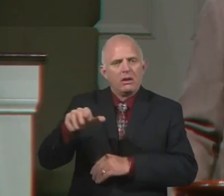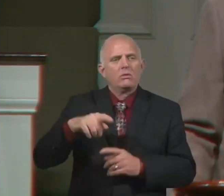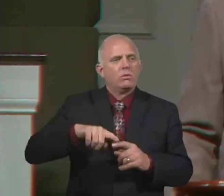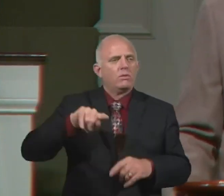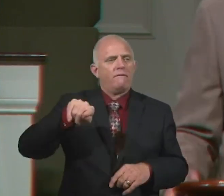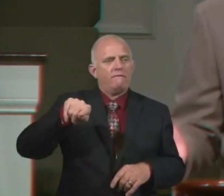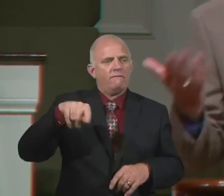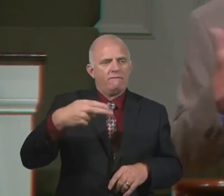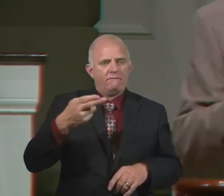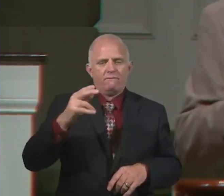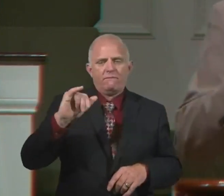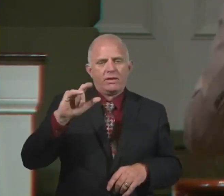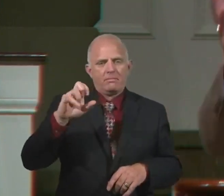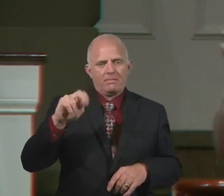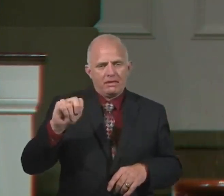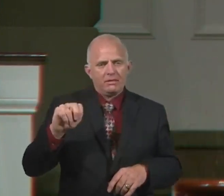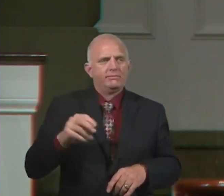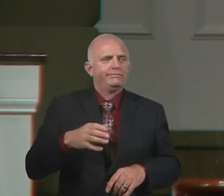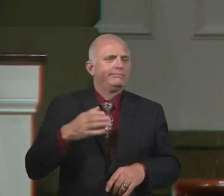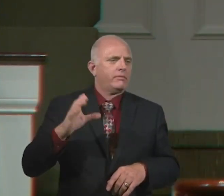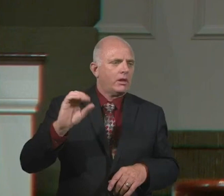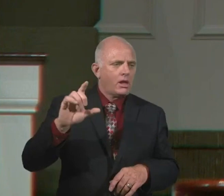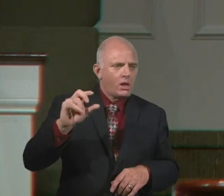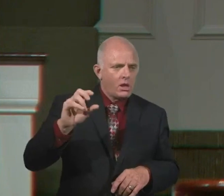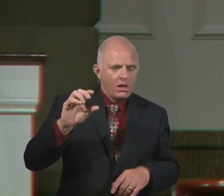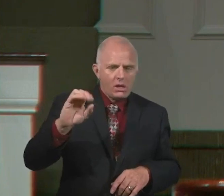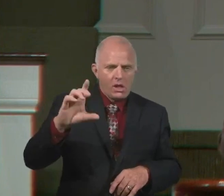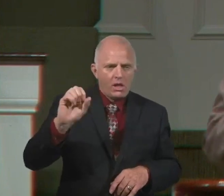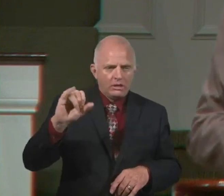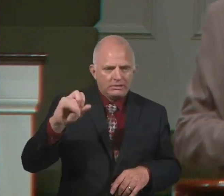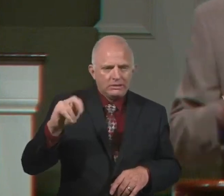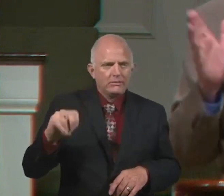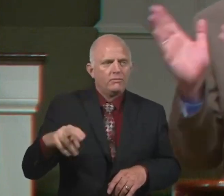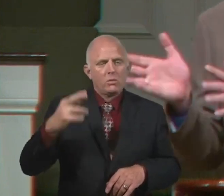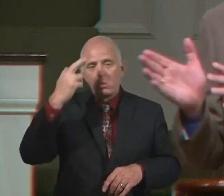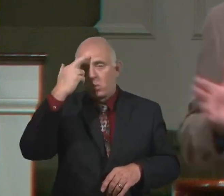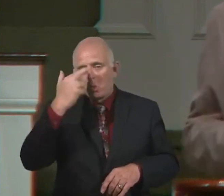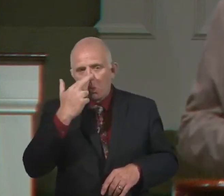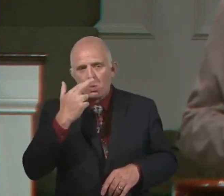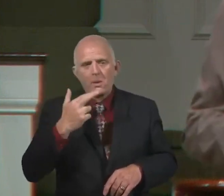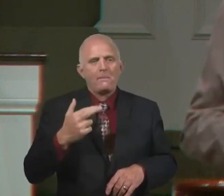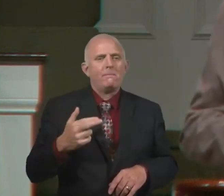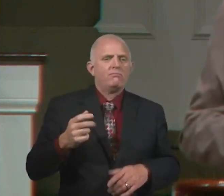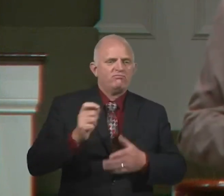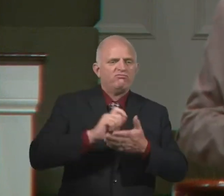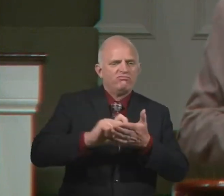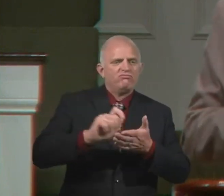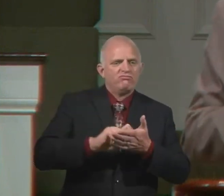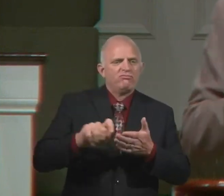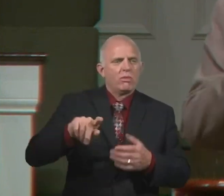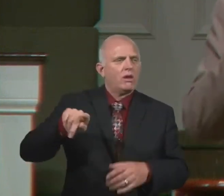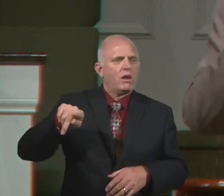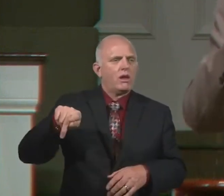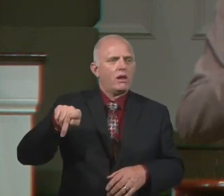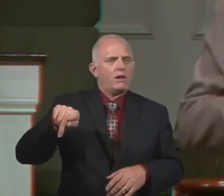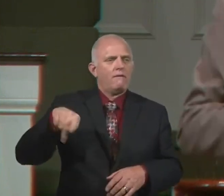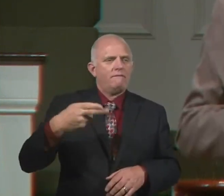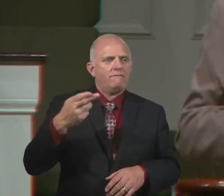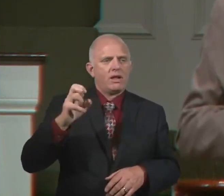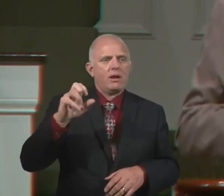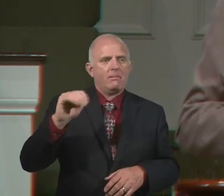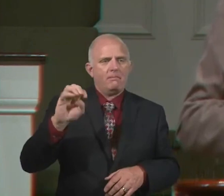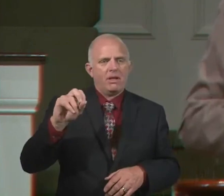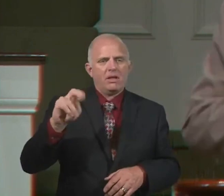and Corinthians and Romans, the church at Rome. And he wrote Philemon, the book of Philemon, to